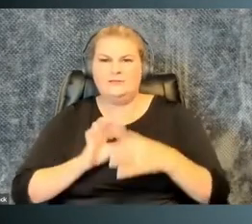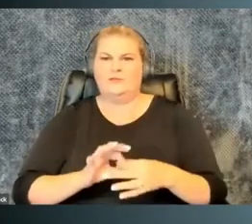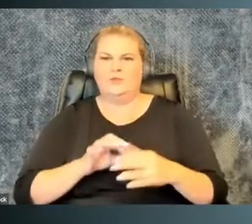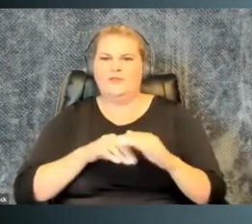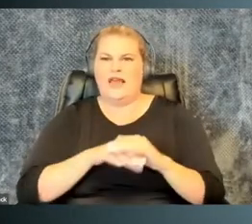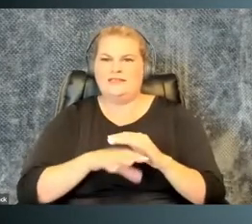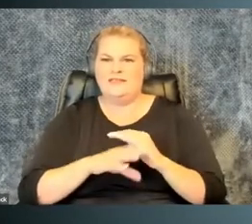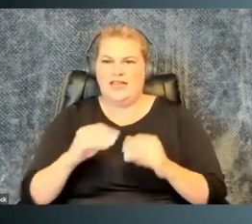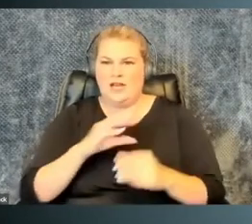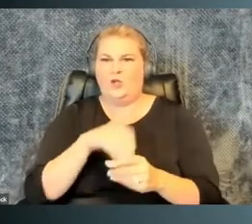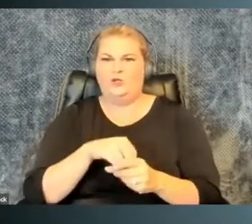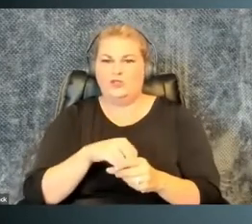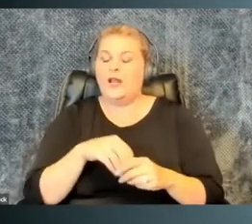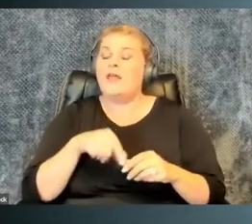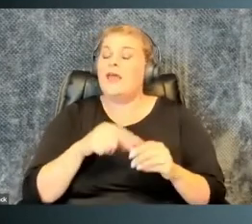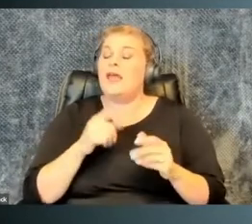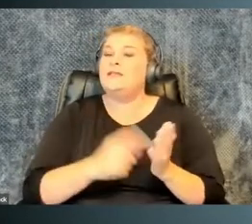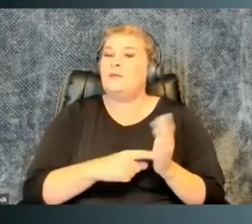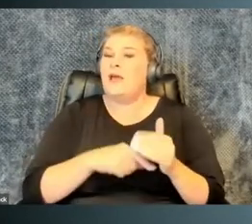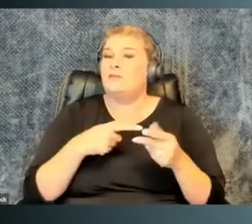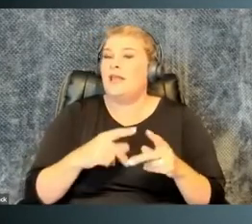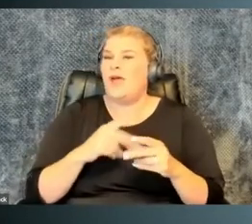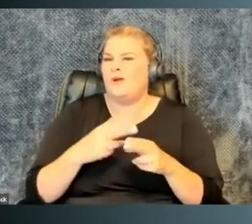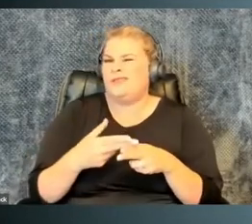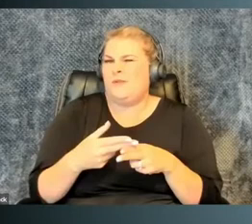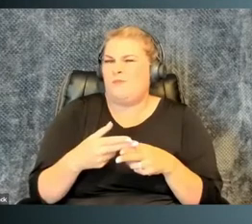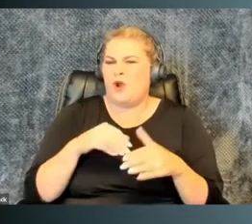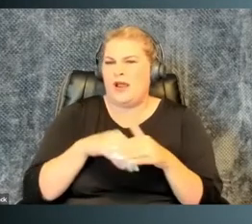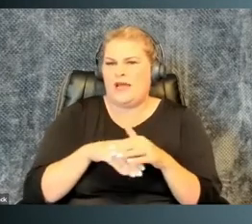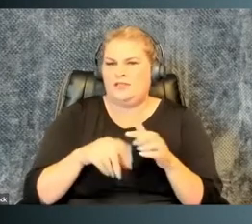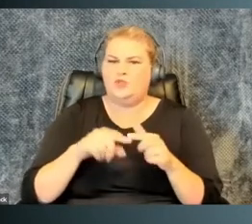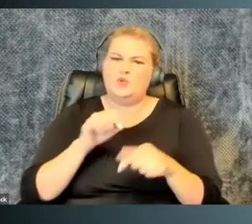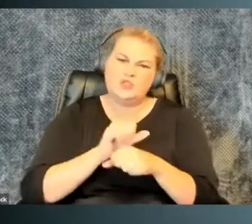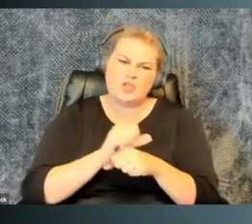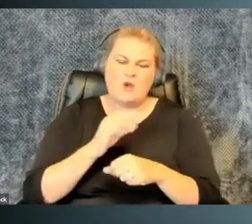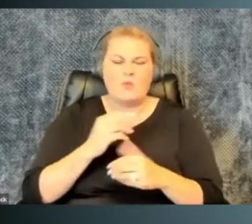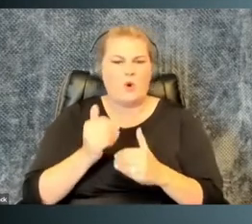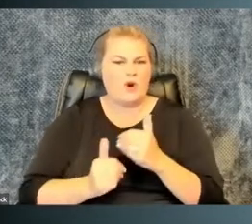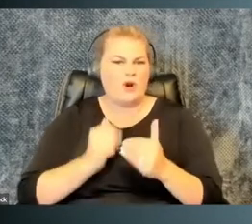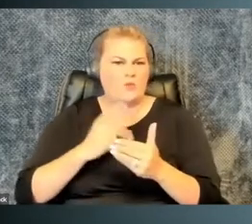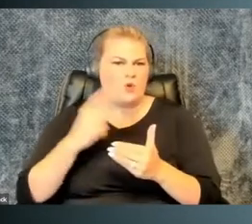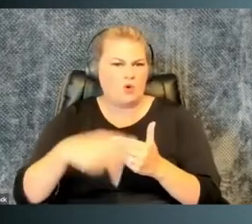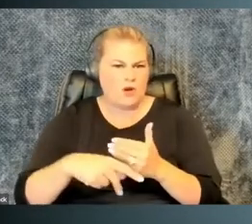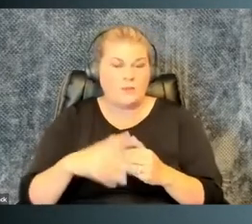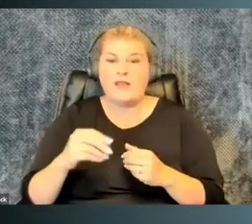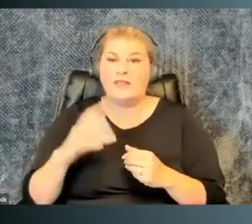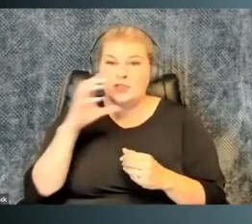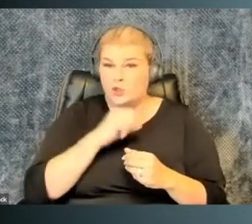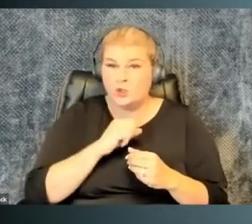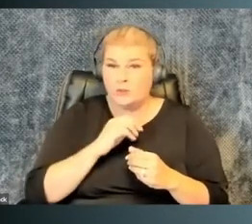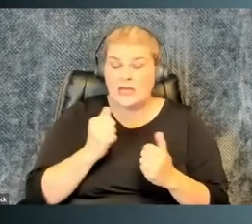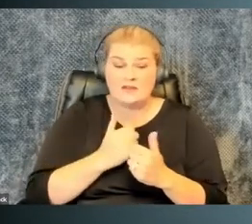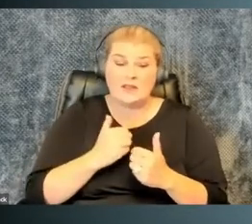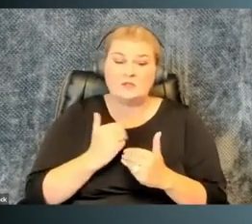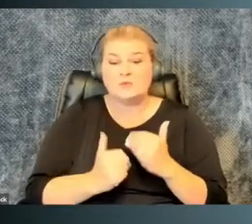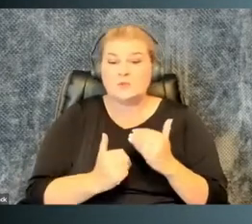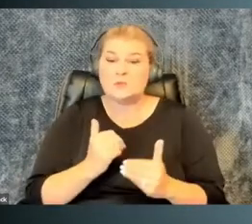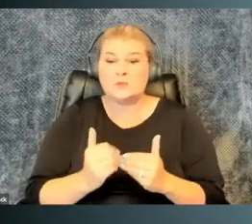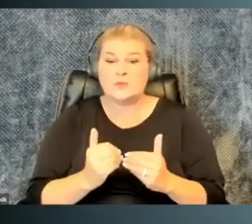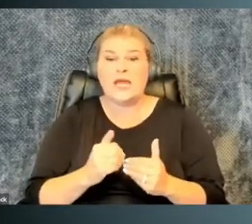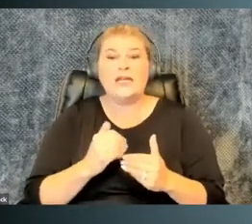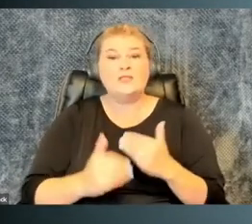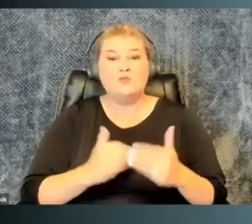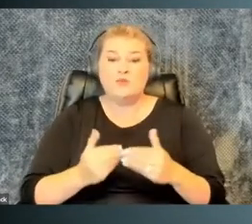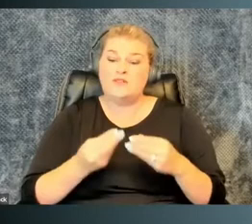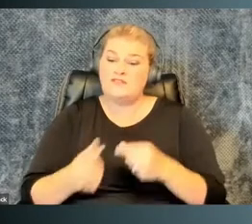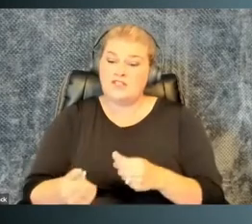terms of access and inclusion. They sometimes allow temporary access to a job or program, and this assumes it's all